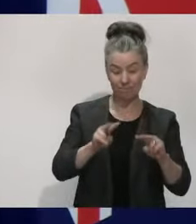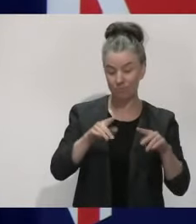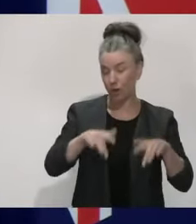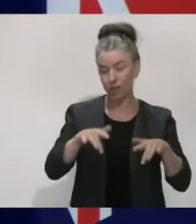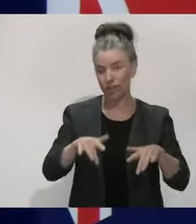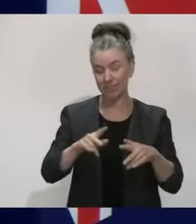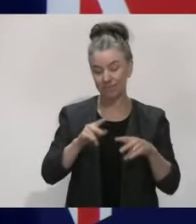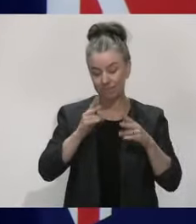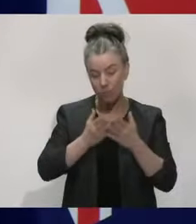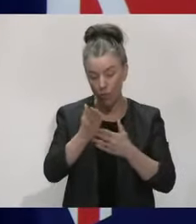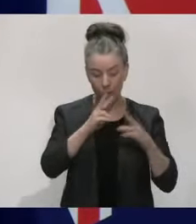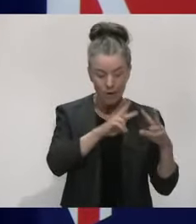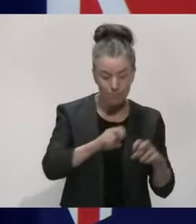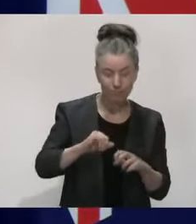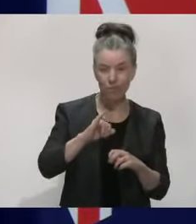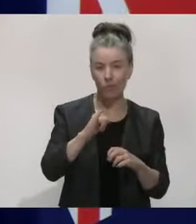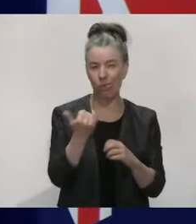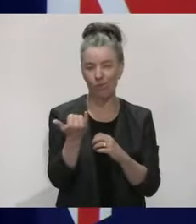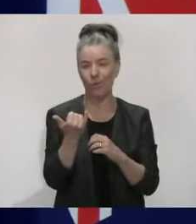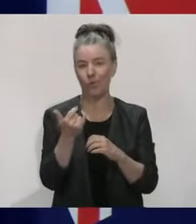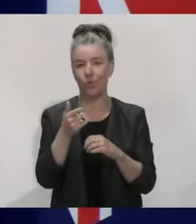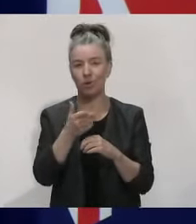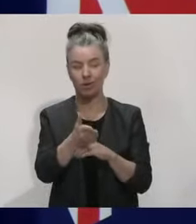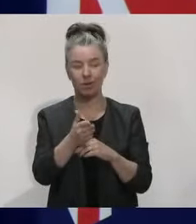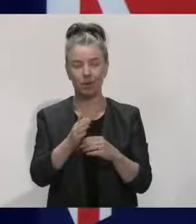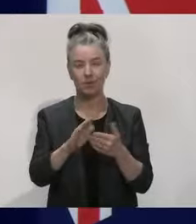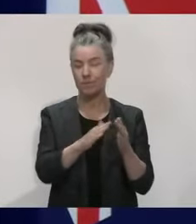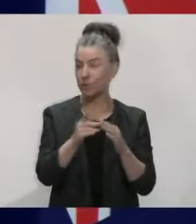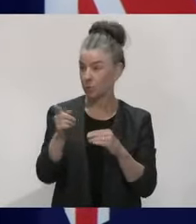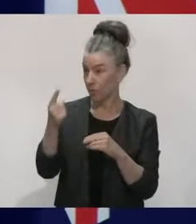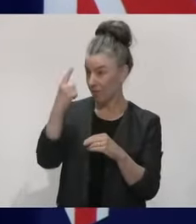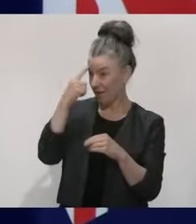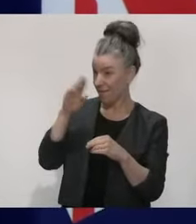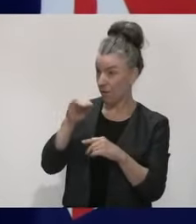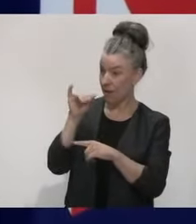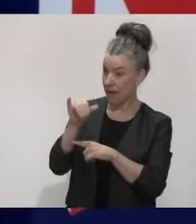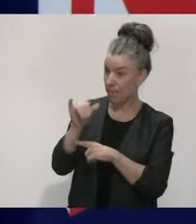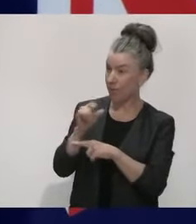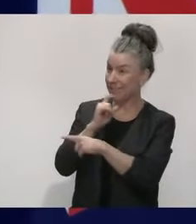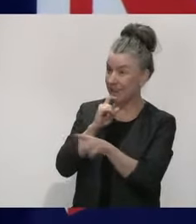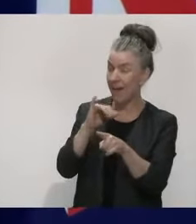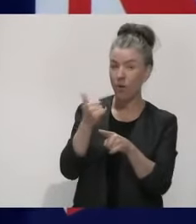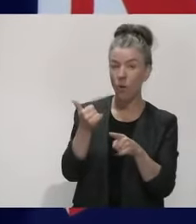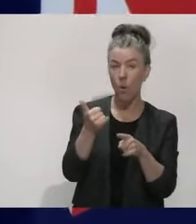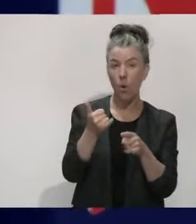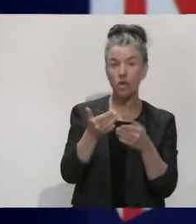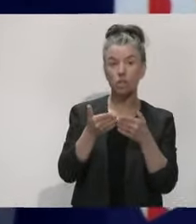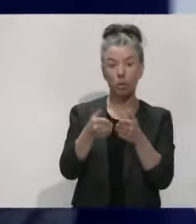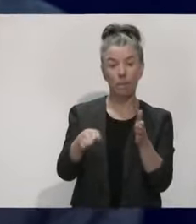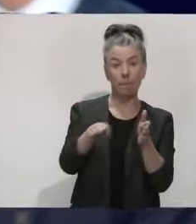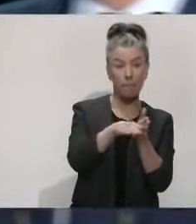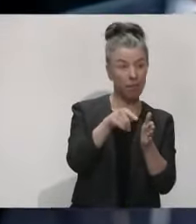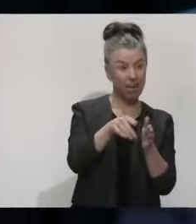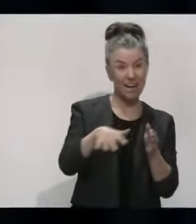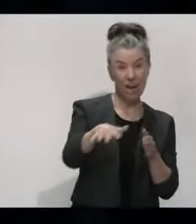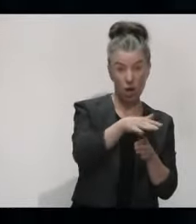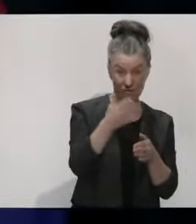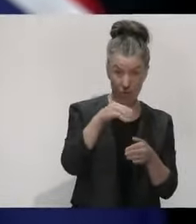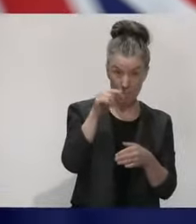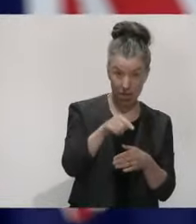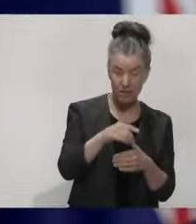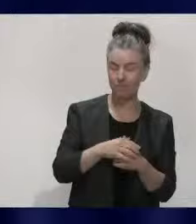community. Would also say it's highly unlikely that it came from an airport worker or one of our port workers? Look, as I've said